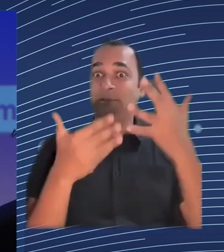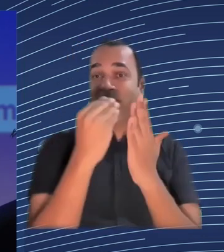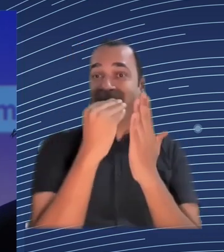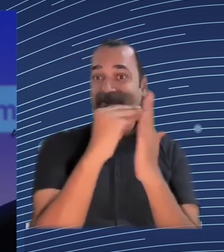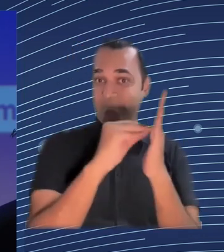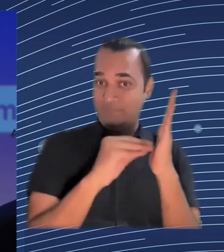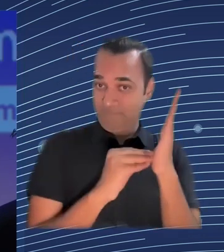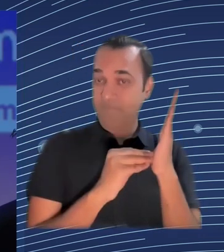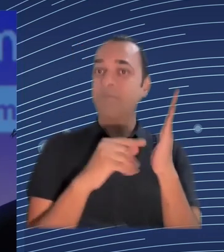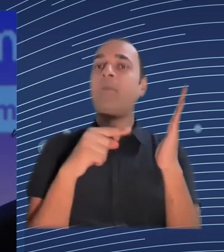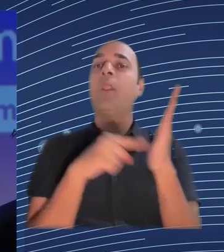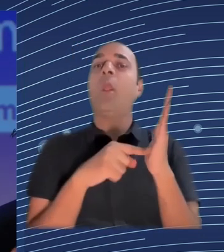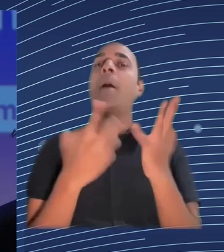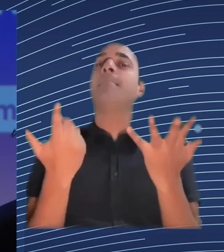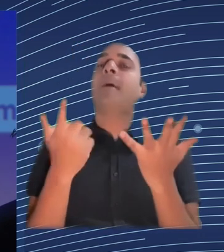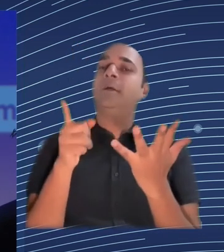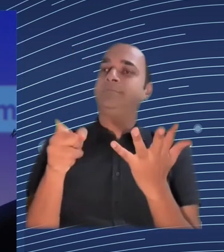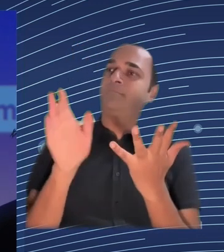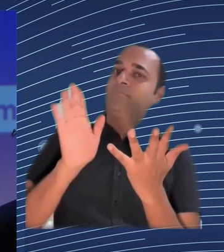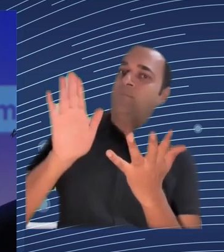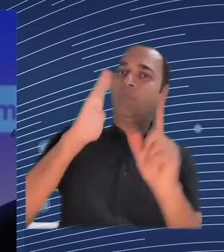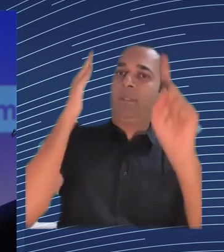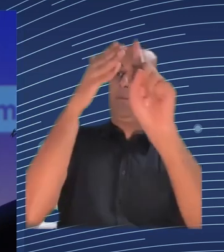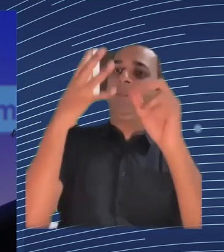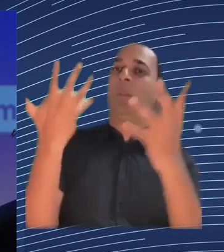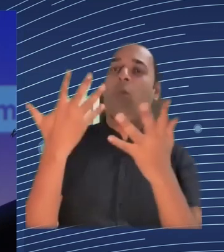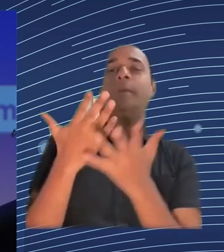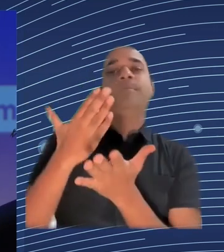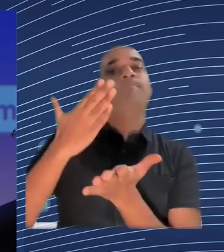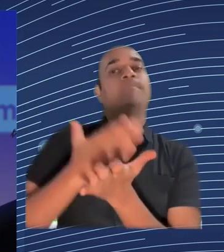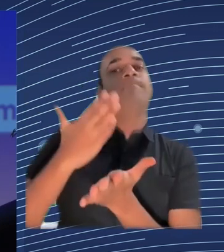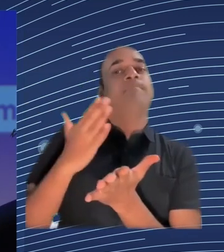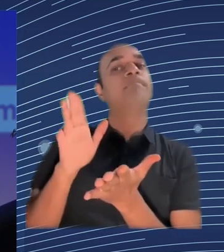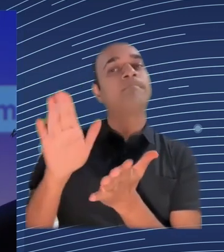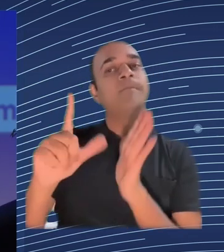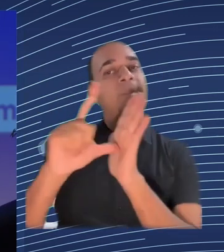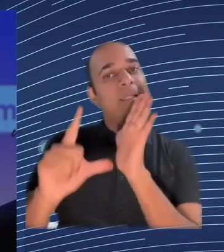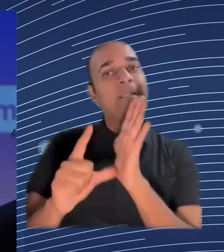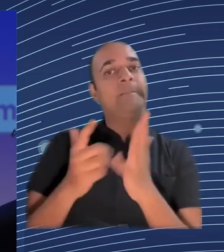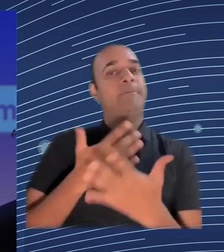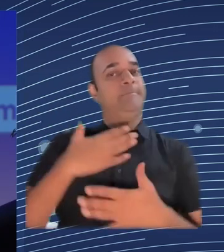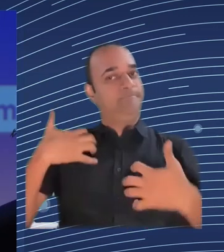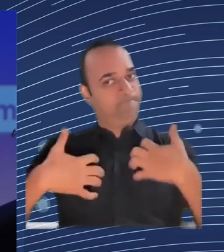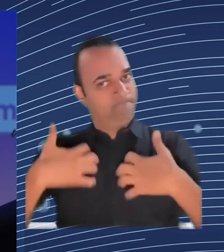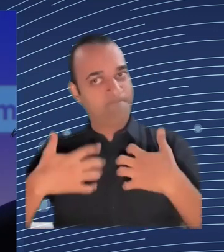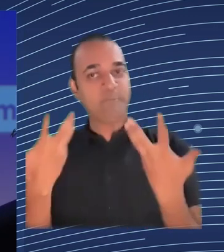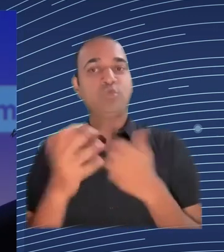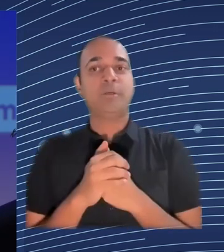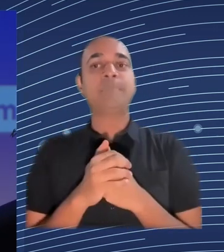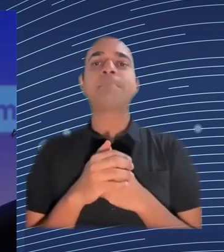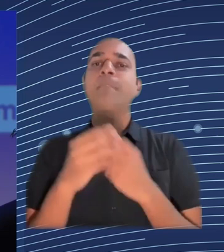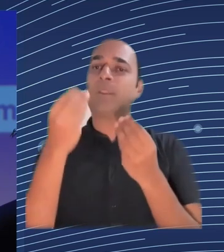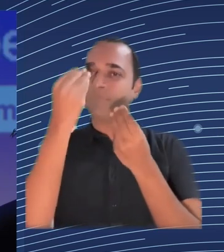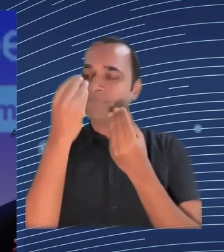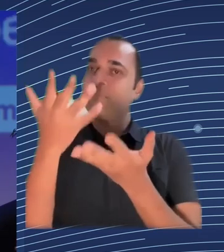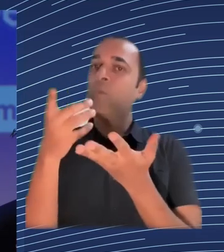we talk a lot of transparency probably because not because the law do not require that but